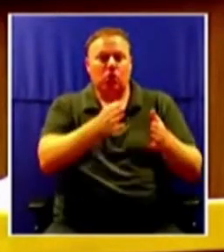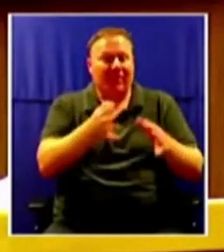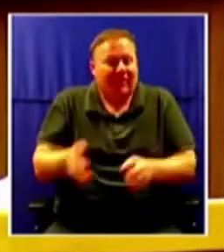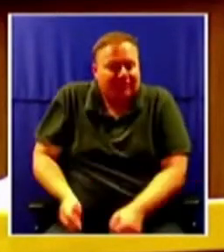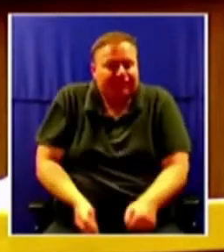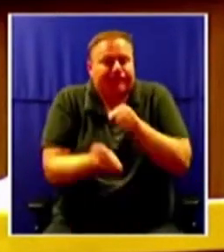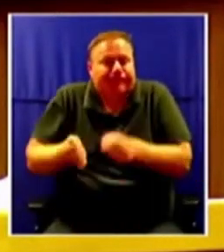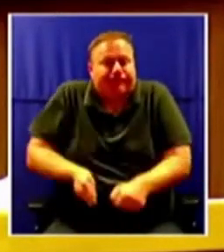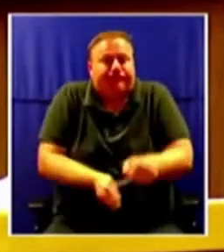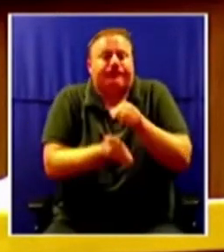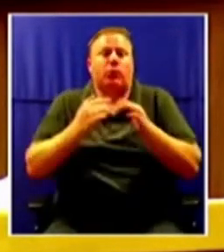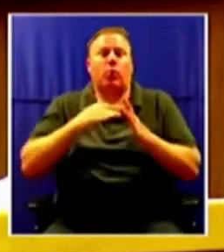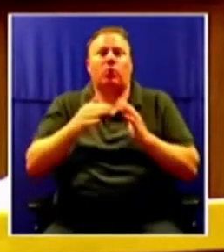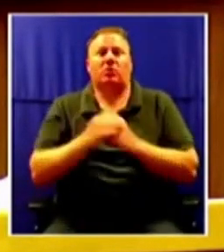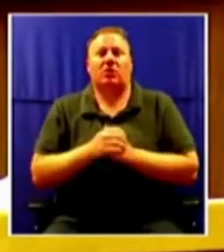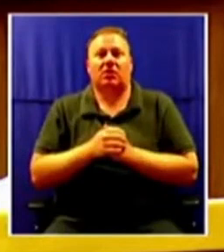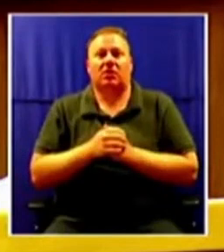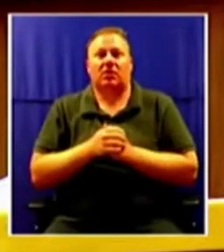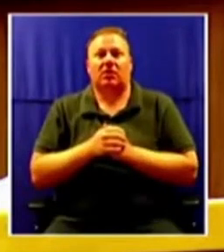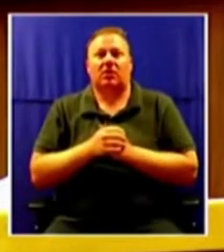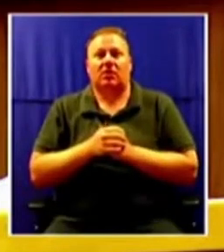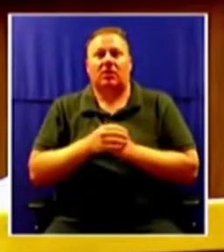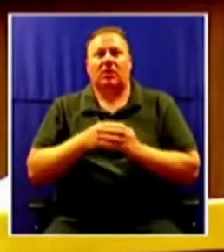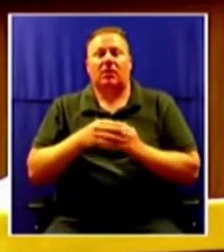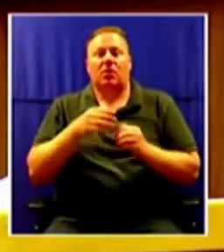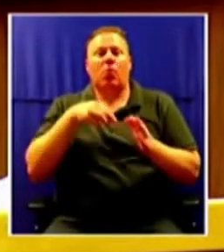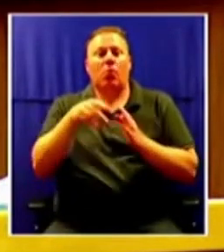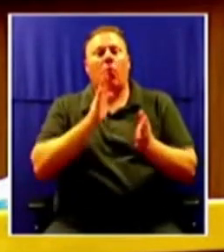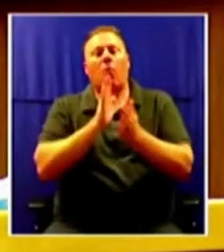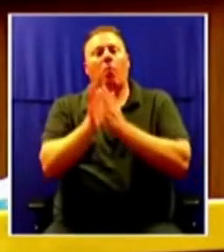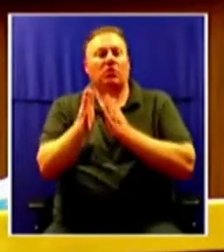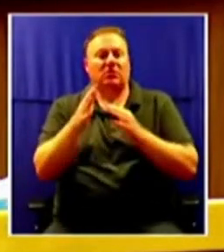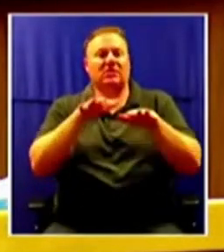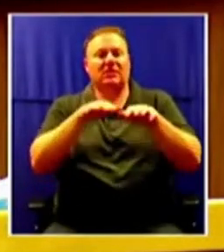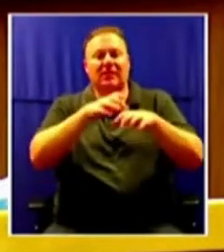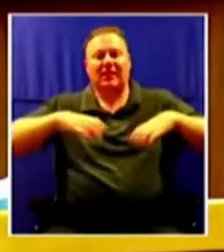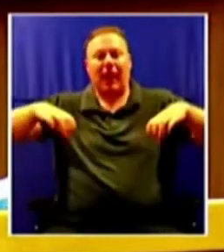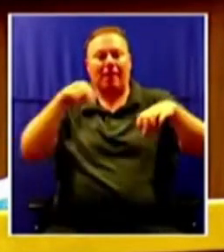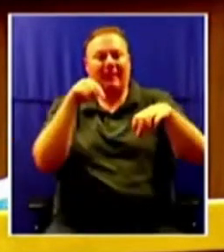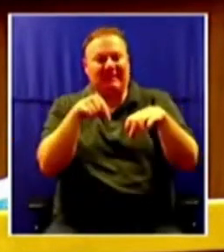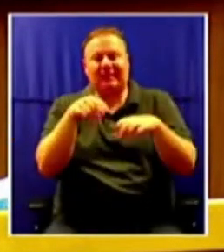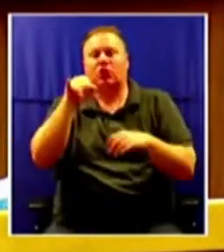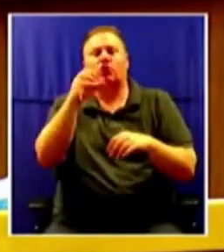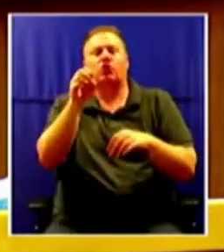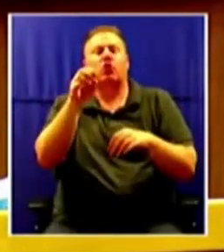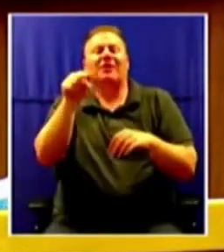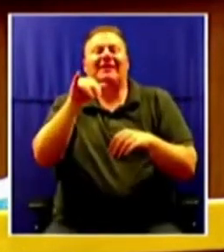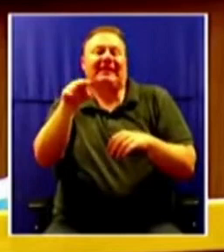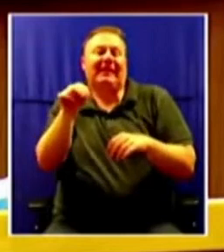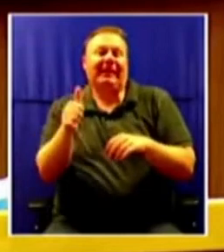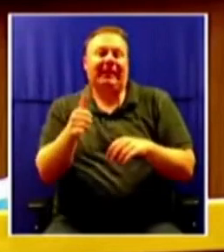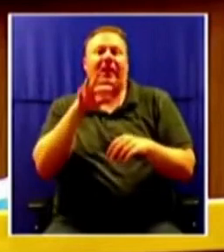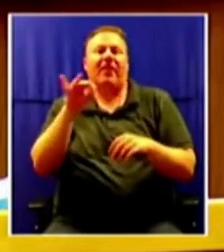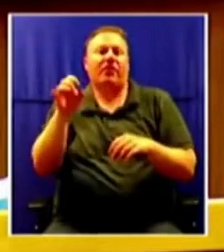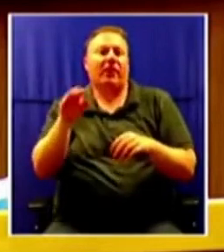while they walk past the Echuzini Dam every day. This is the government you're presiding over. You have also mentioned that you have launched